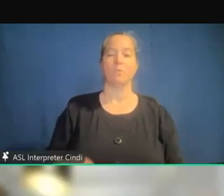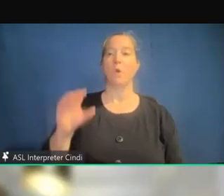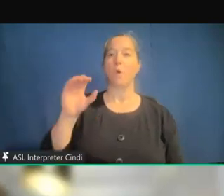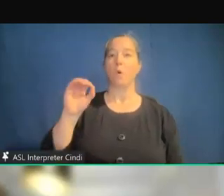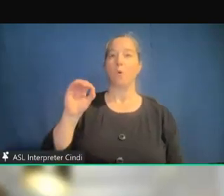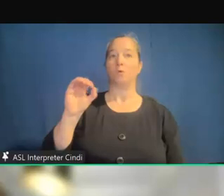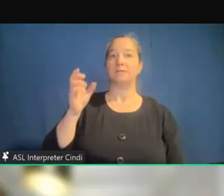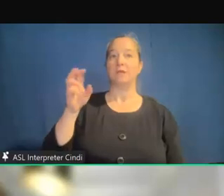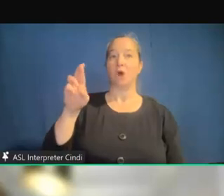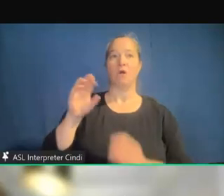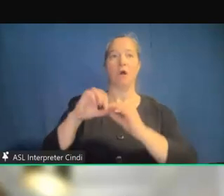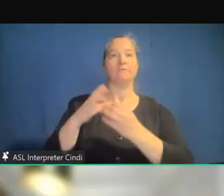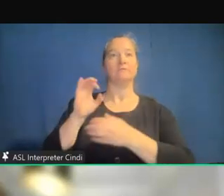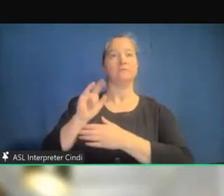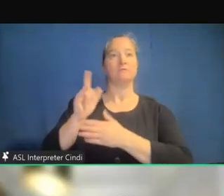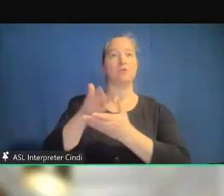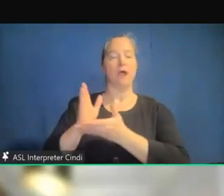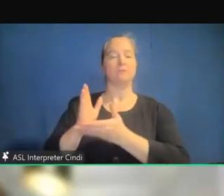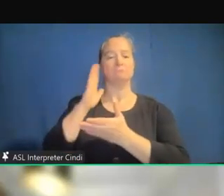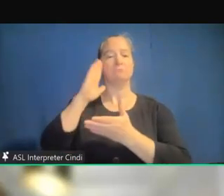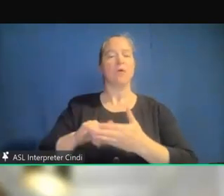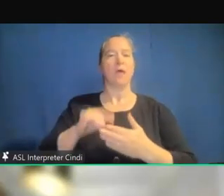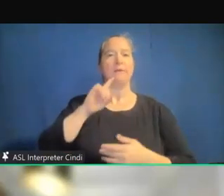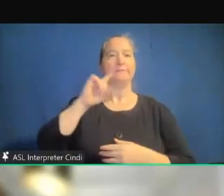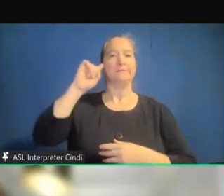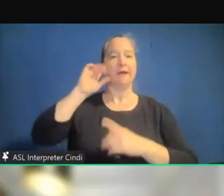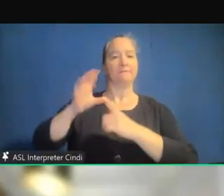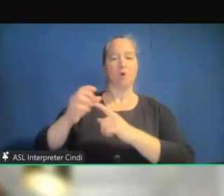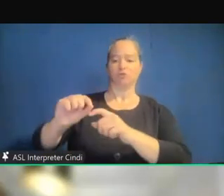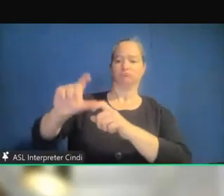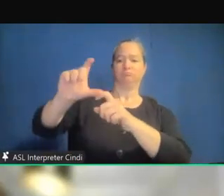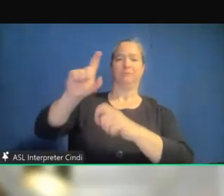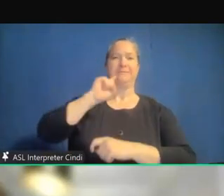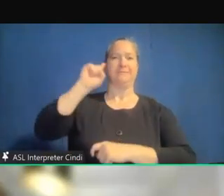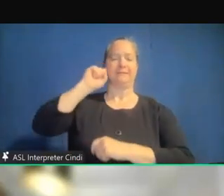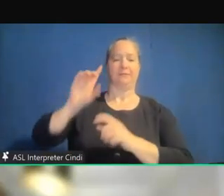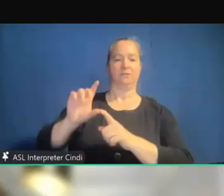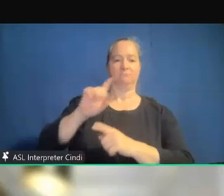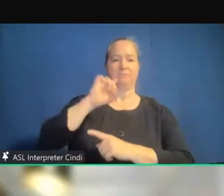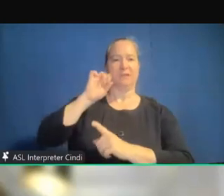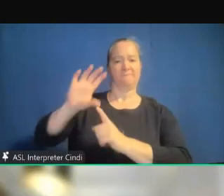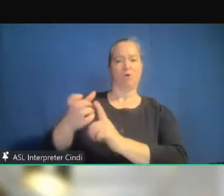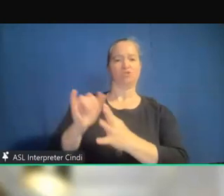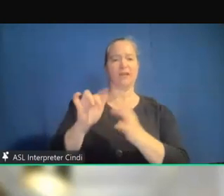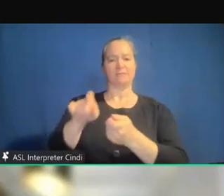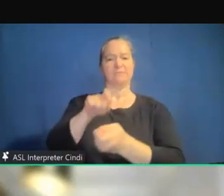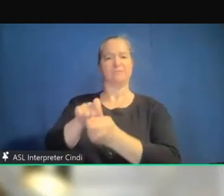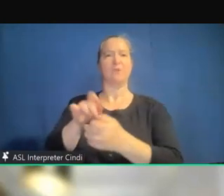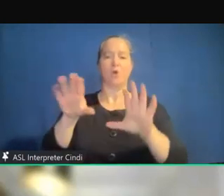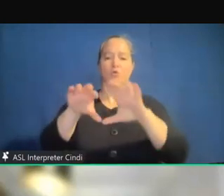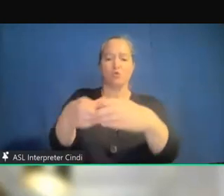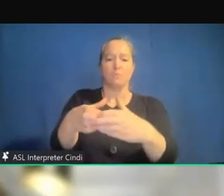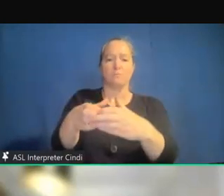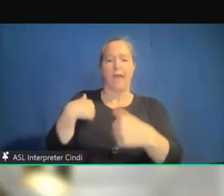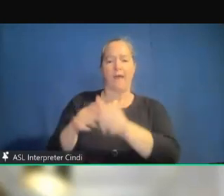is a distinct community, it is a distinct cultural and linguistic group. So that's to say